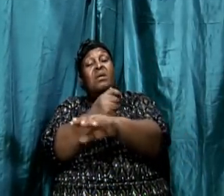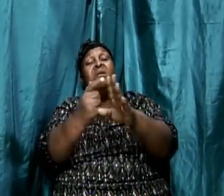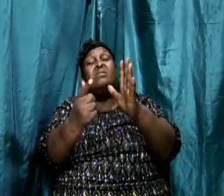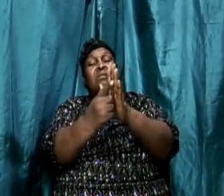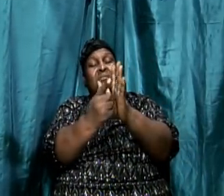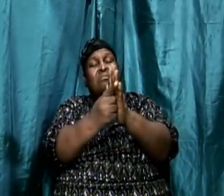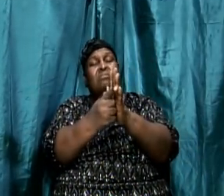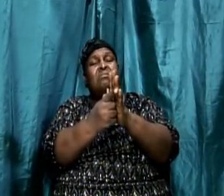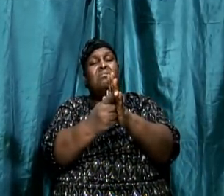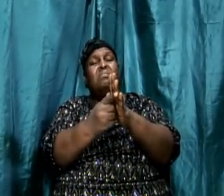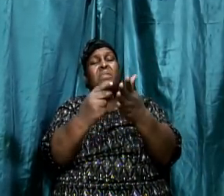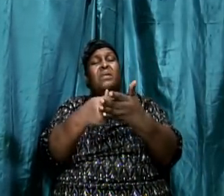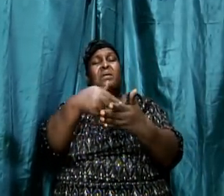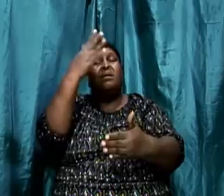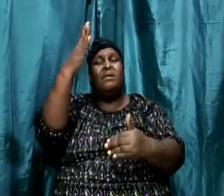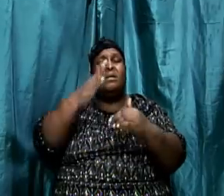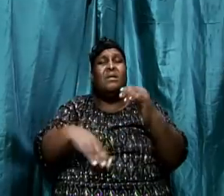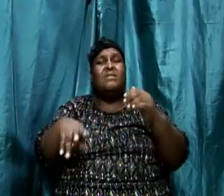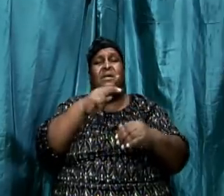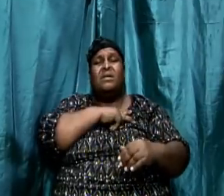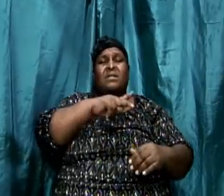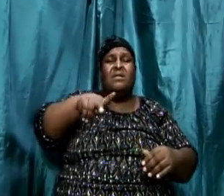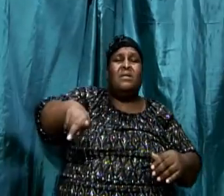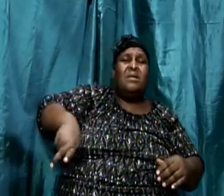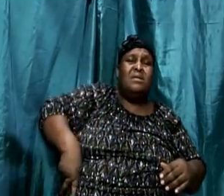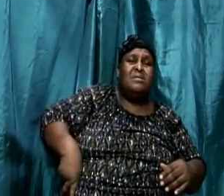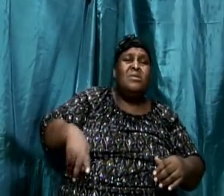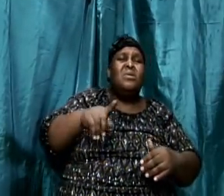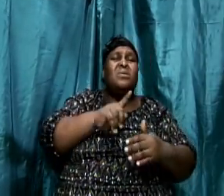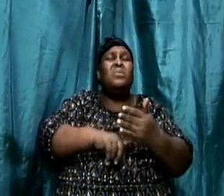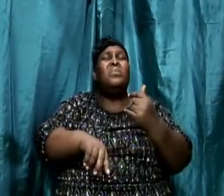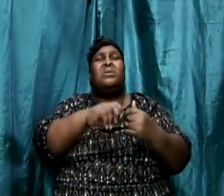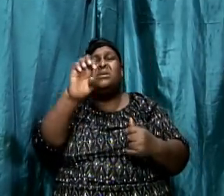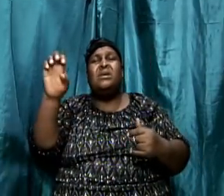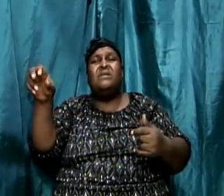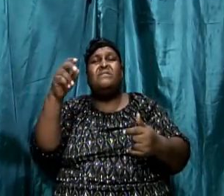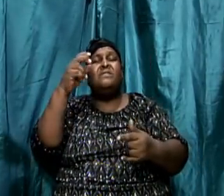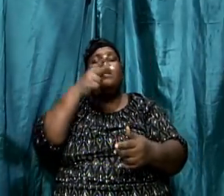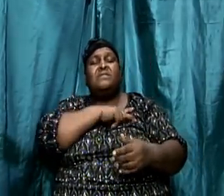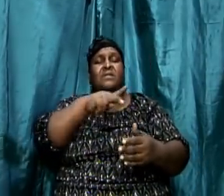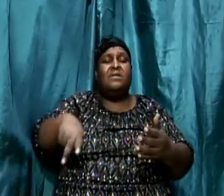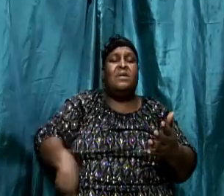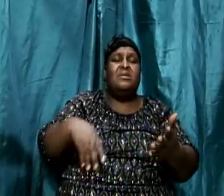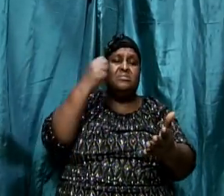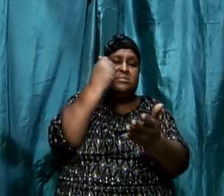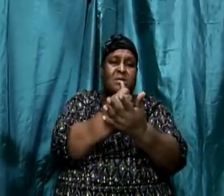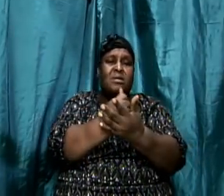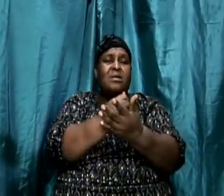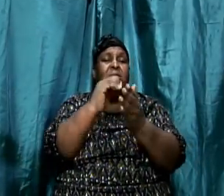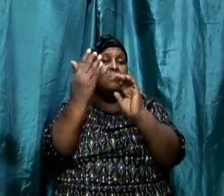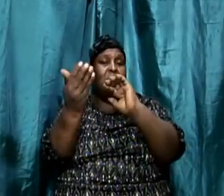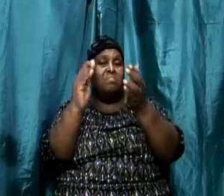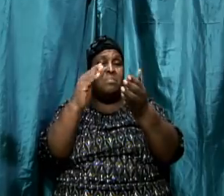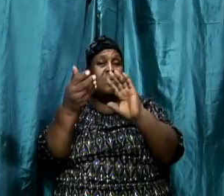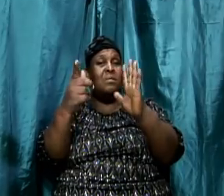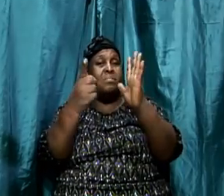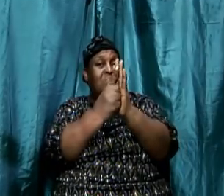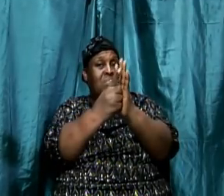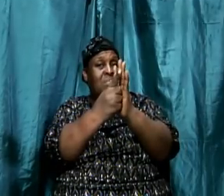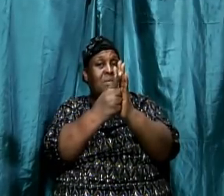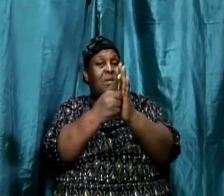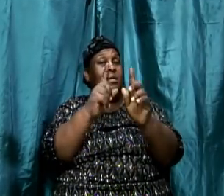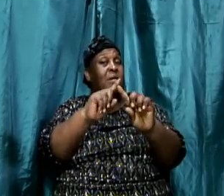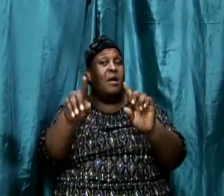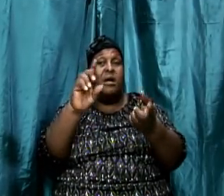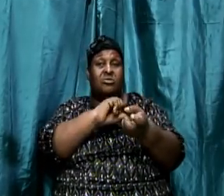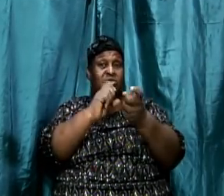higher than the king. So, whatever the king sealed with his signet became law and he cannot change it at